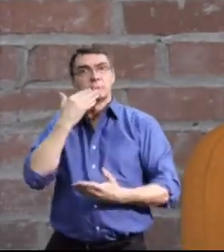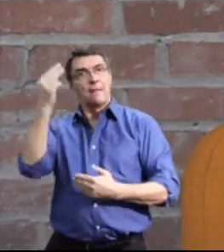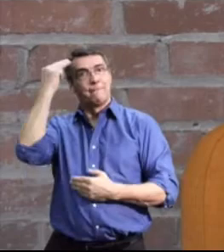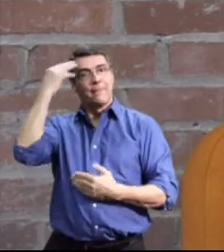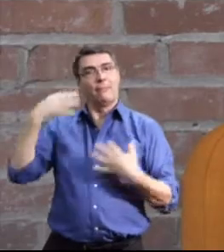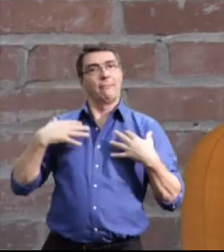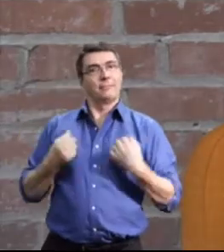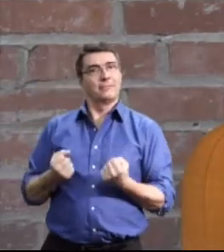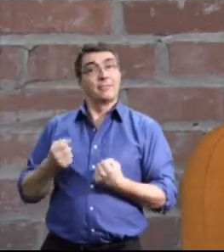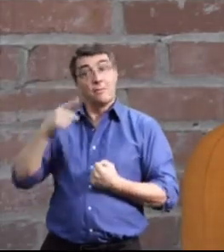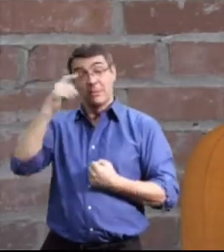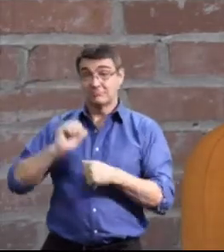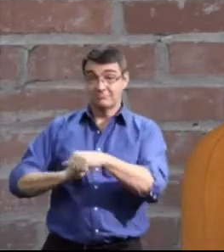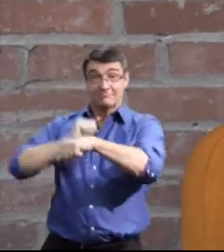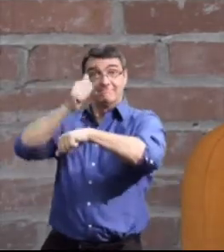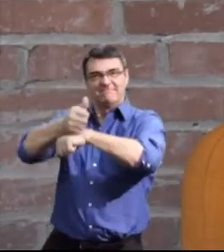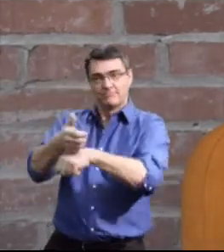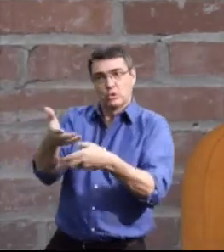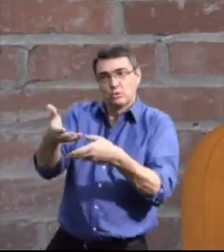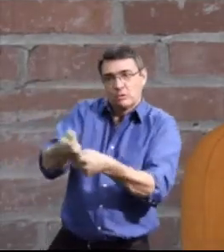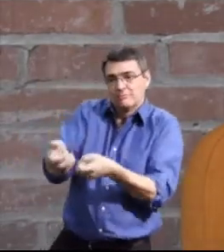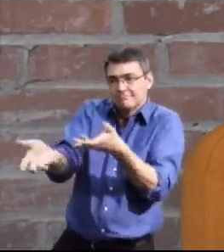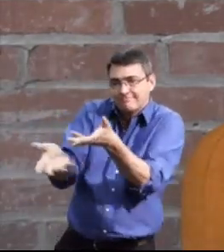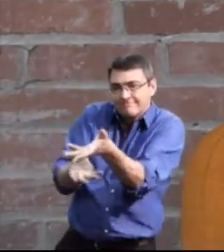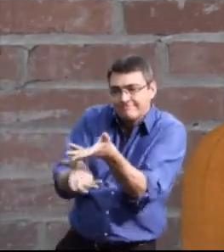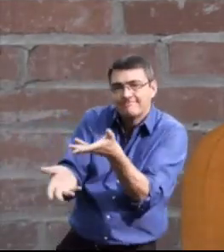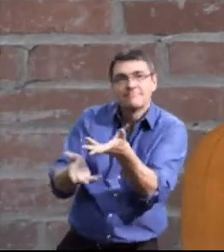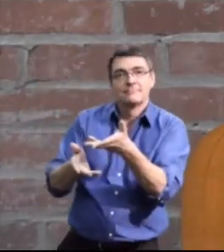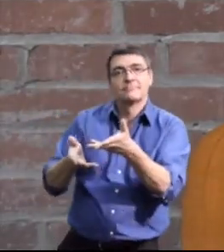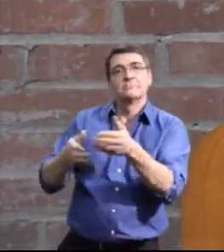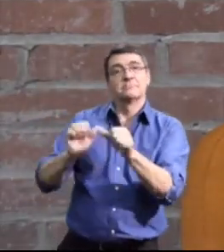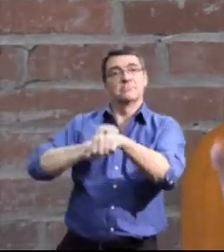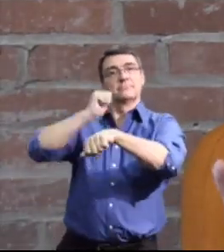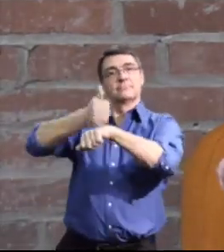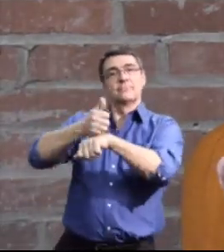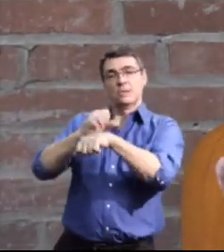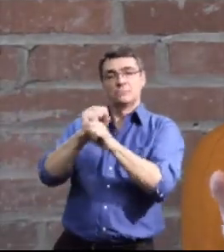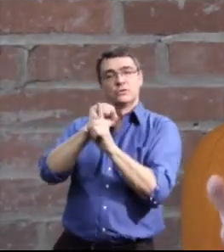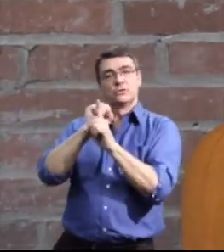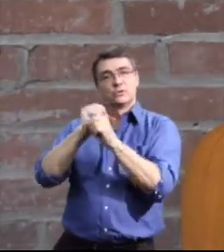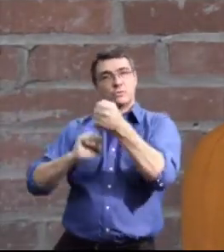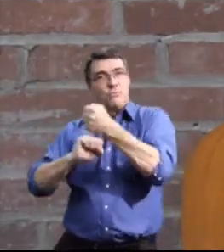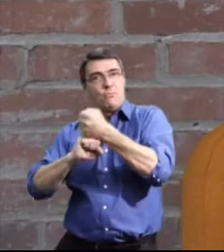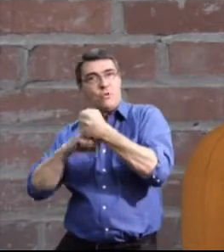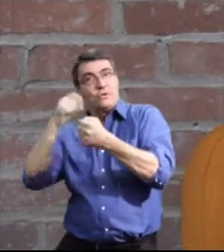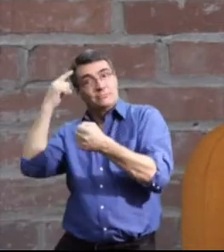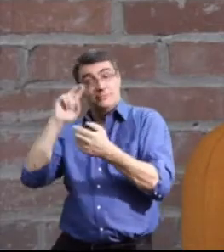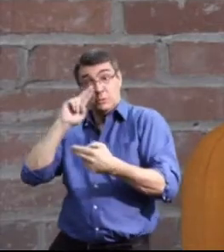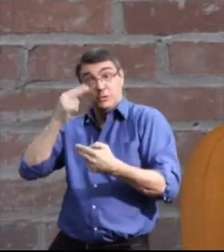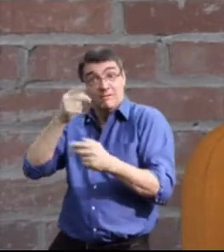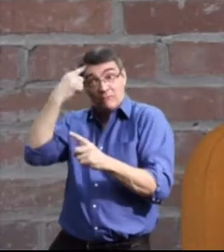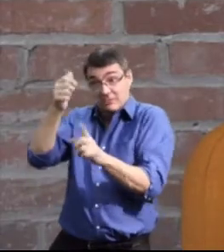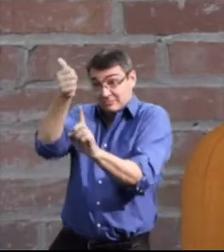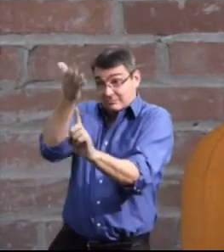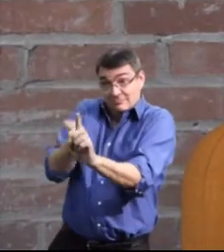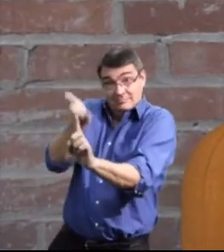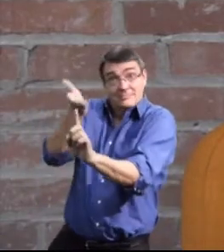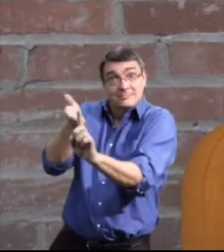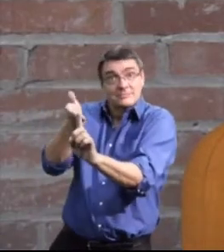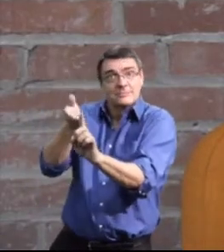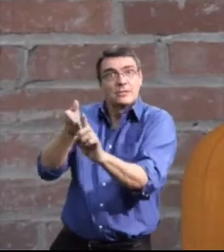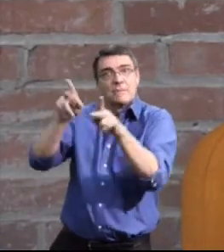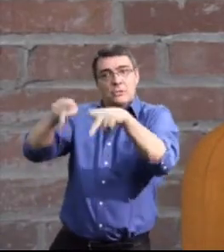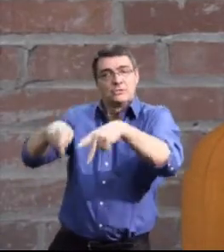-being because you establish trust. We're carving out support that's unique to each individual